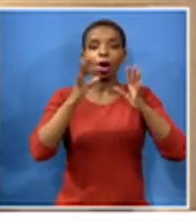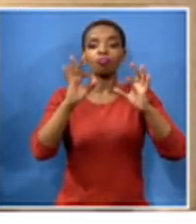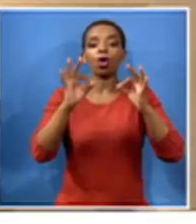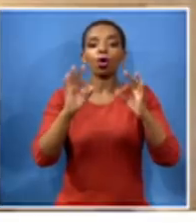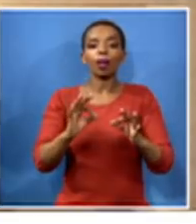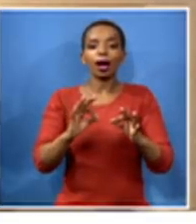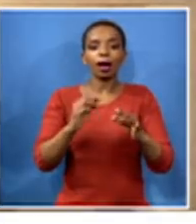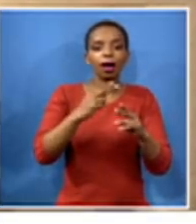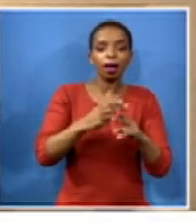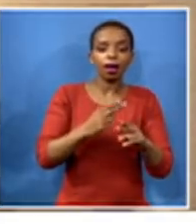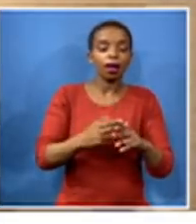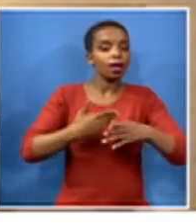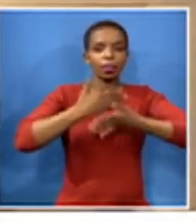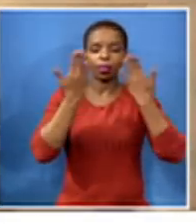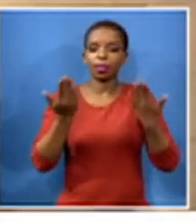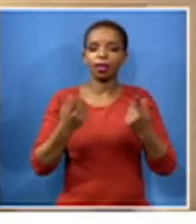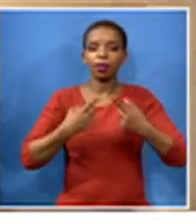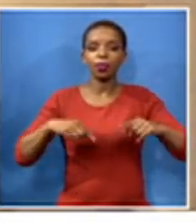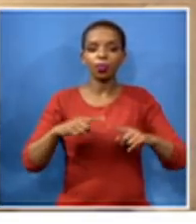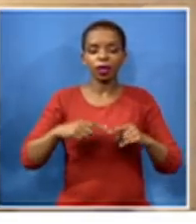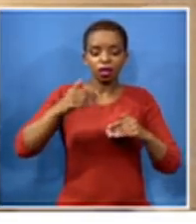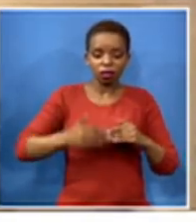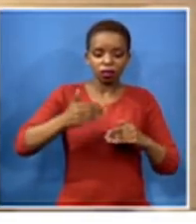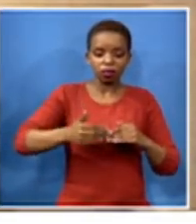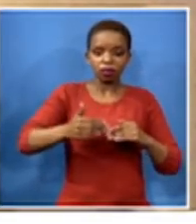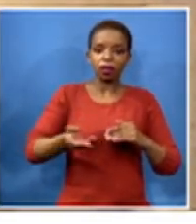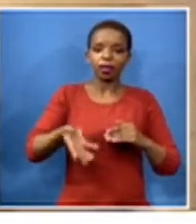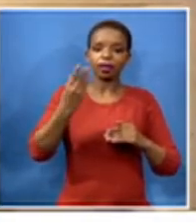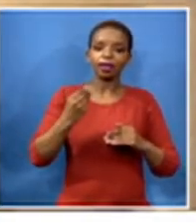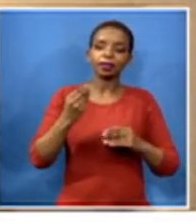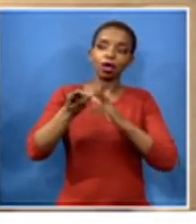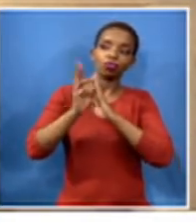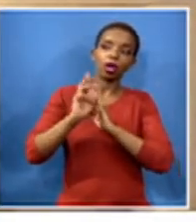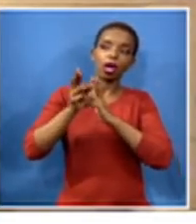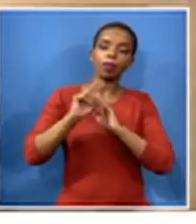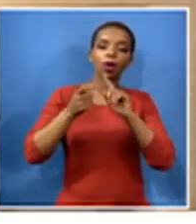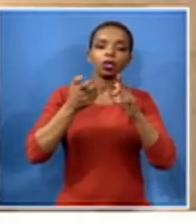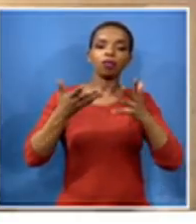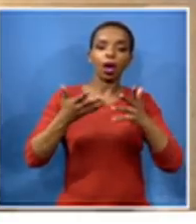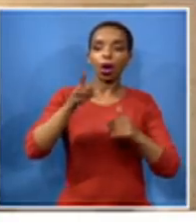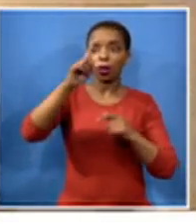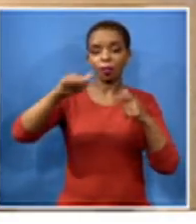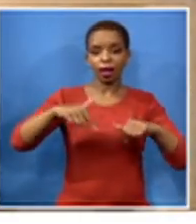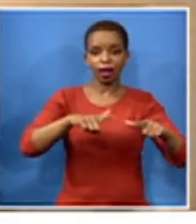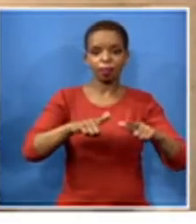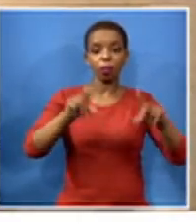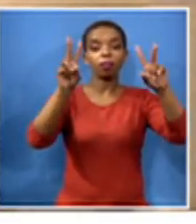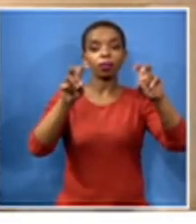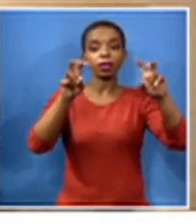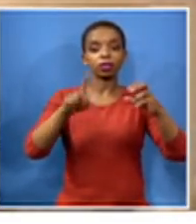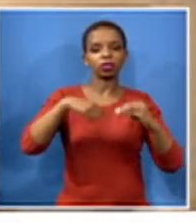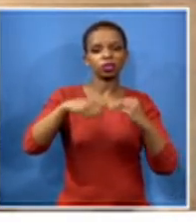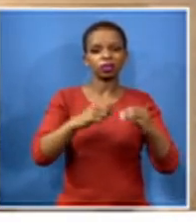and we consistently get reports from lompopo about issues around mobile